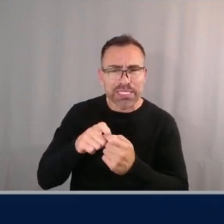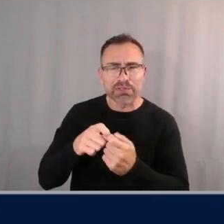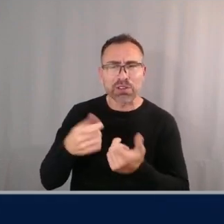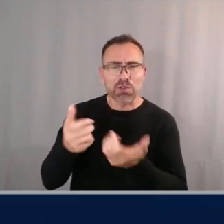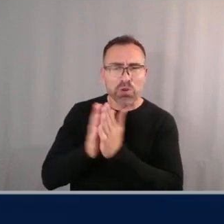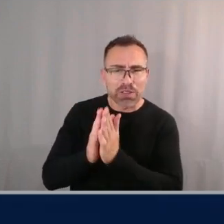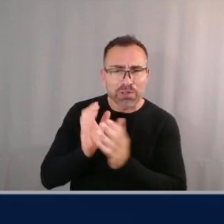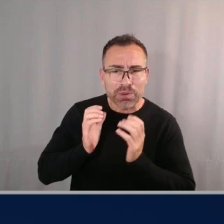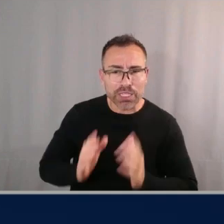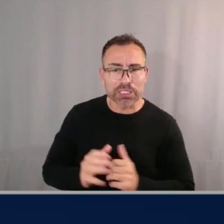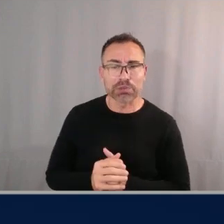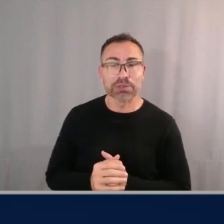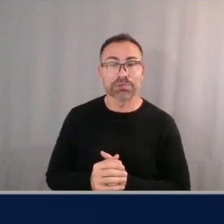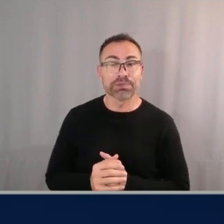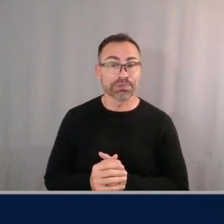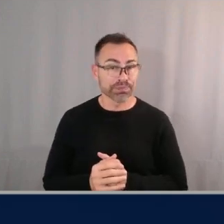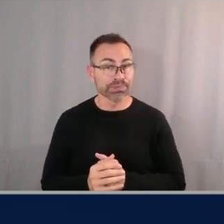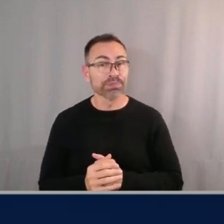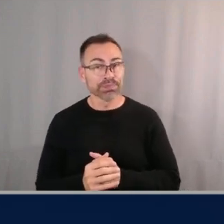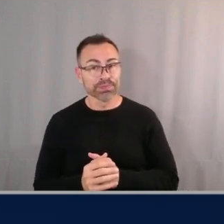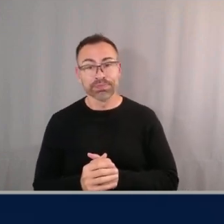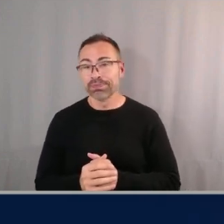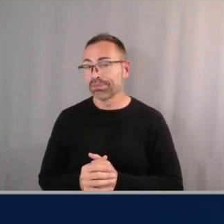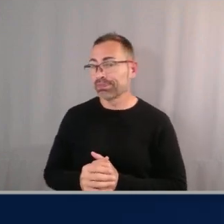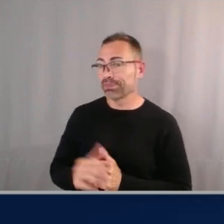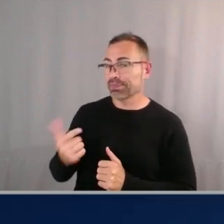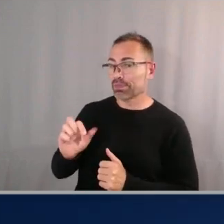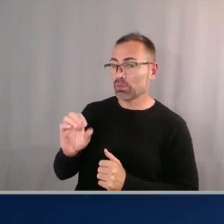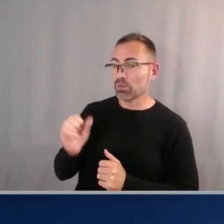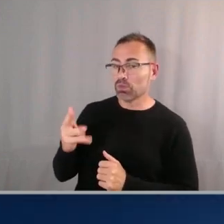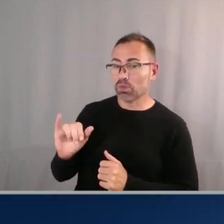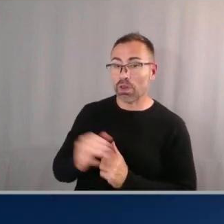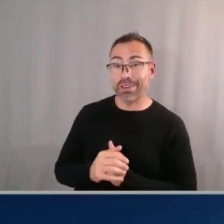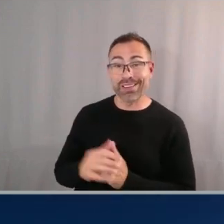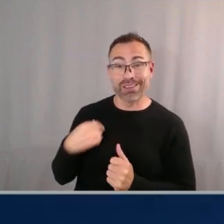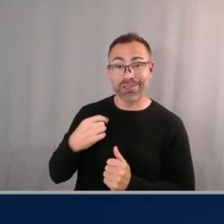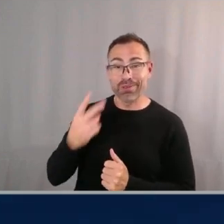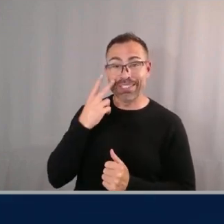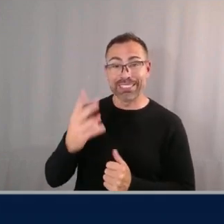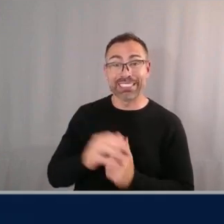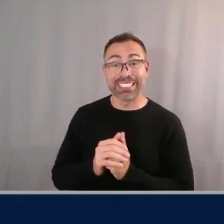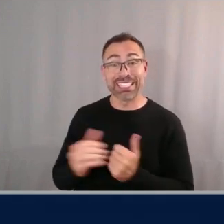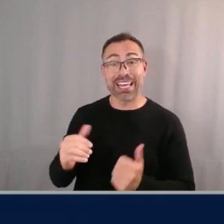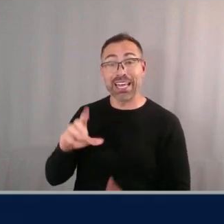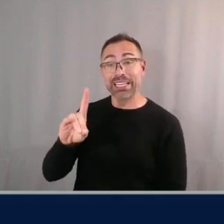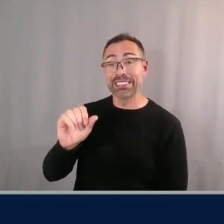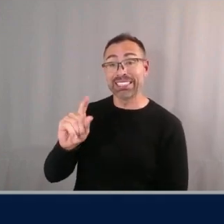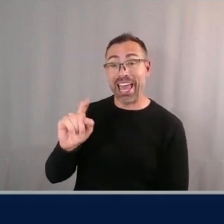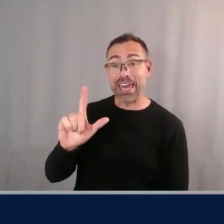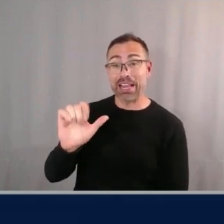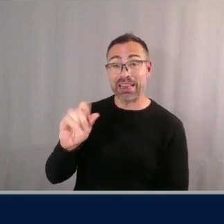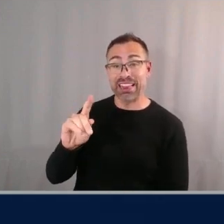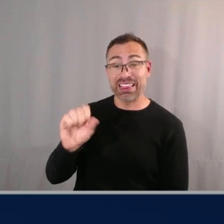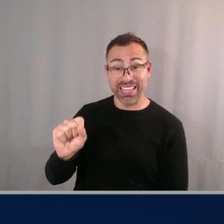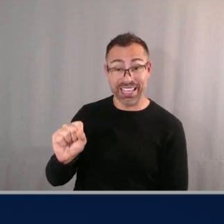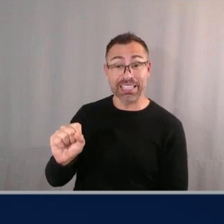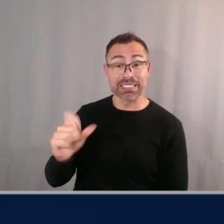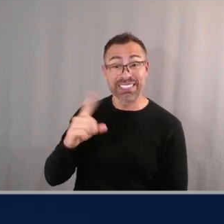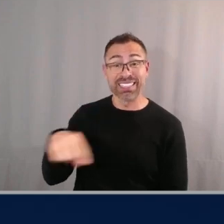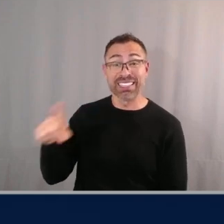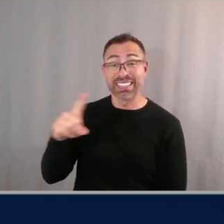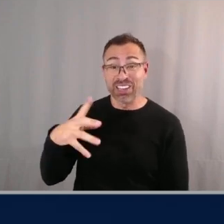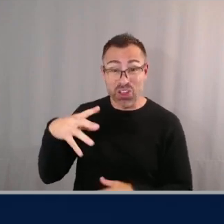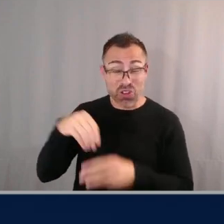from customers over the past few years is that data lakes are sprawling and oftentimes these data lakes can contain